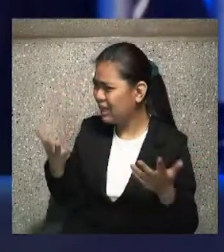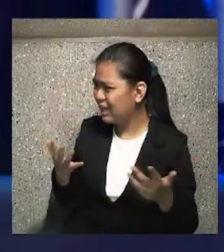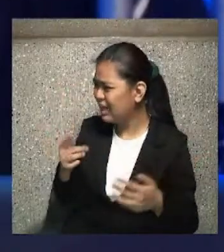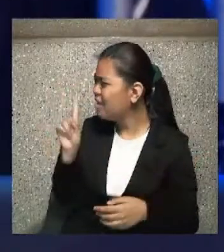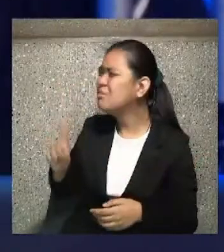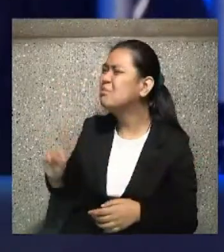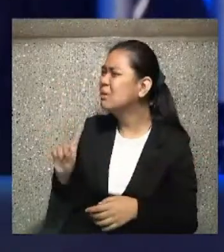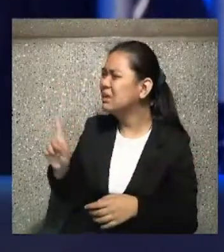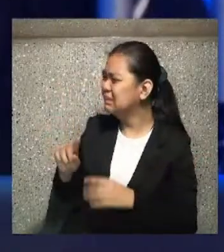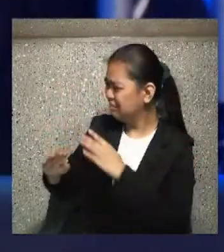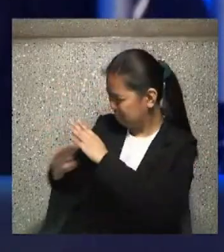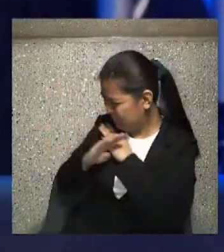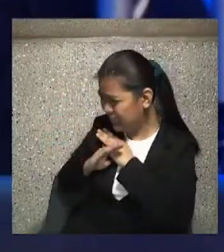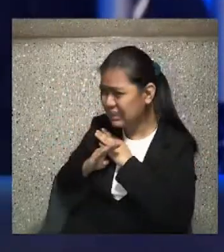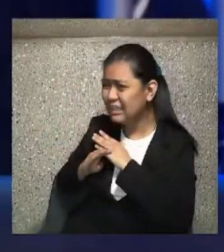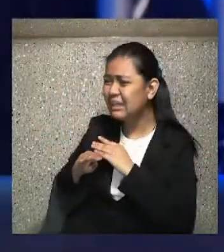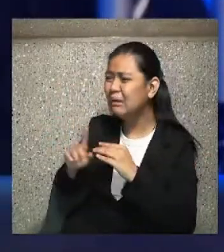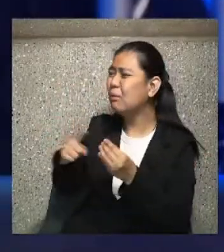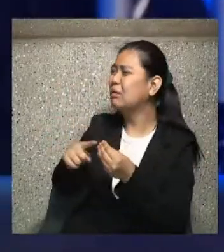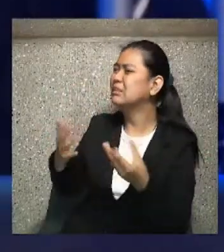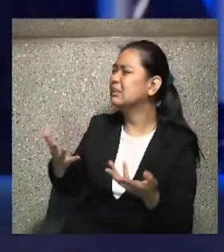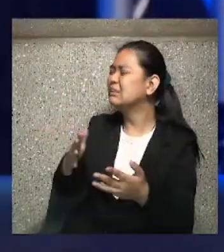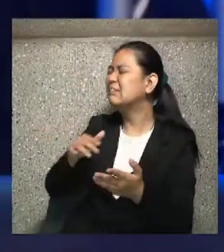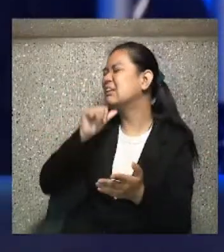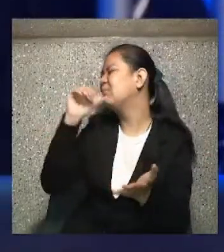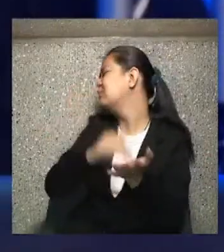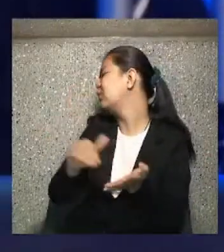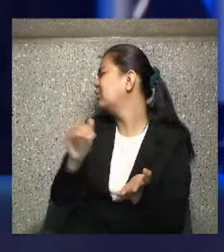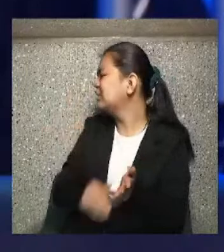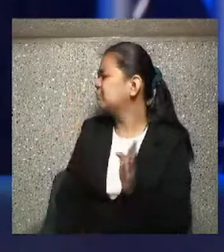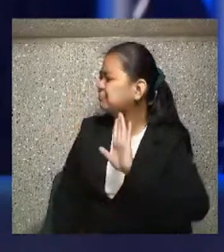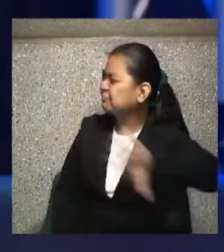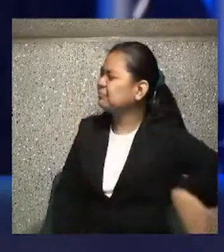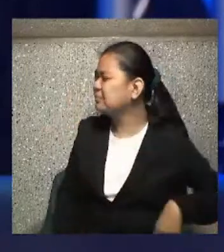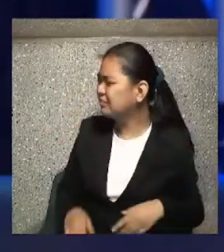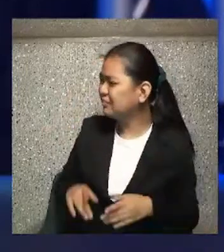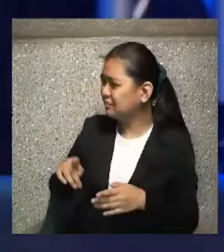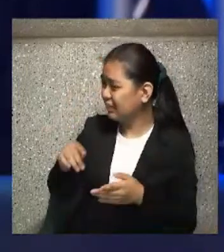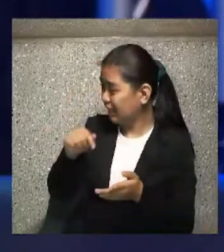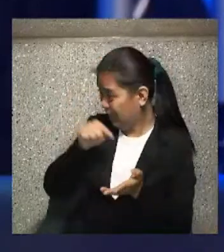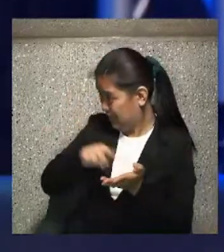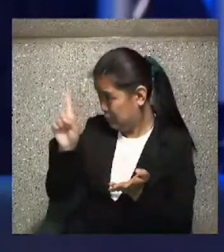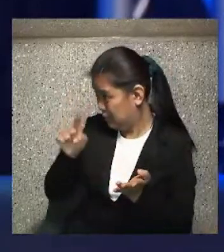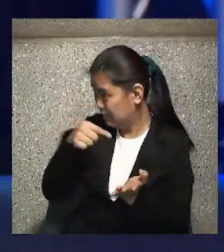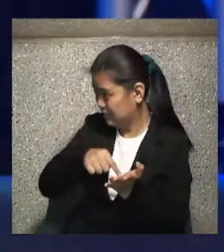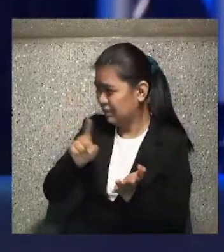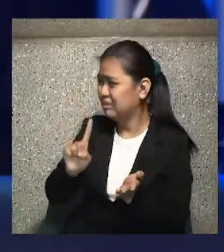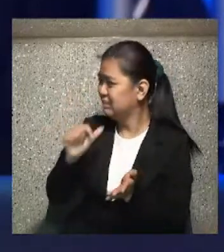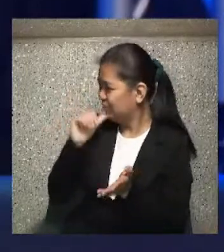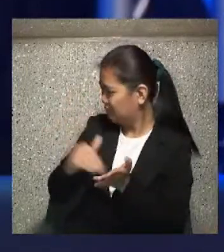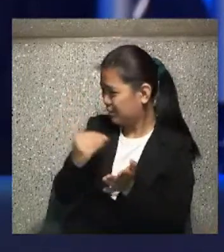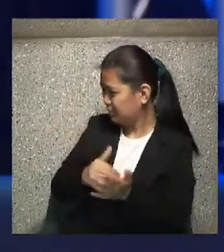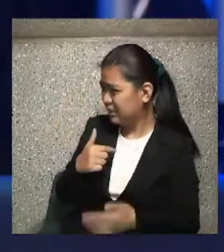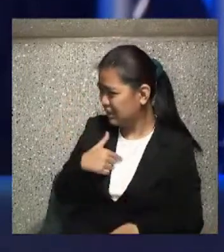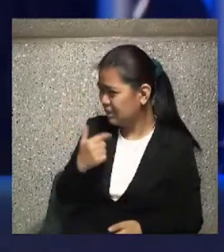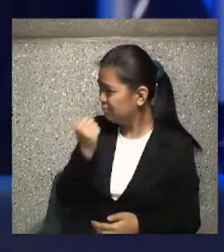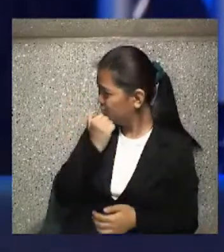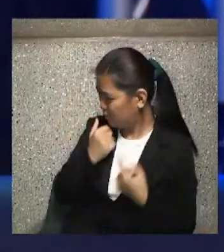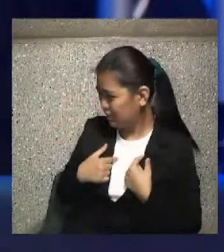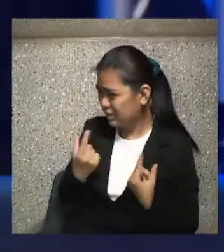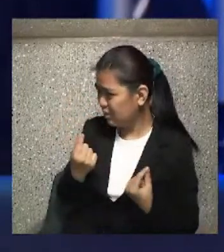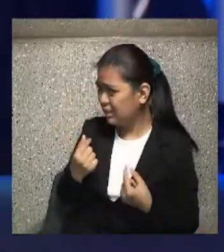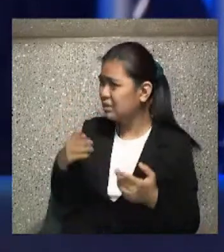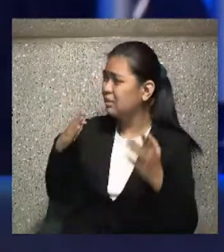is unforgiveness. And not forgiving themselves for what they have done against God and to